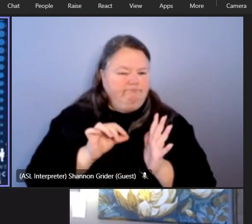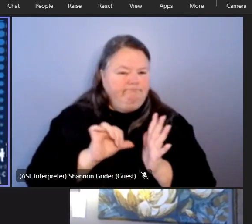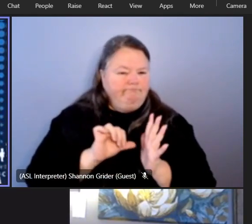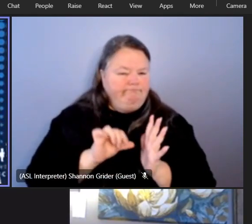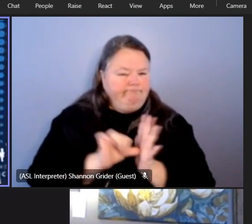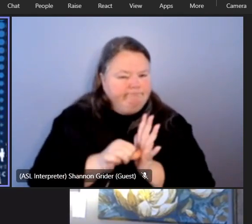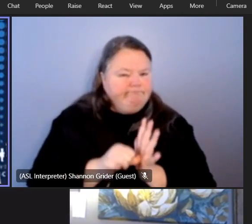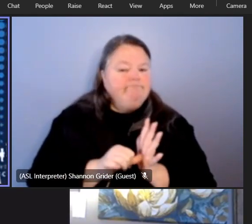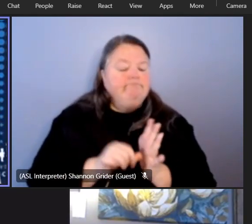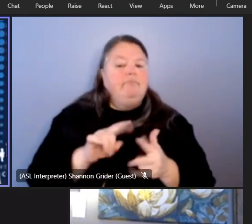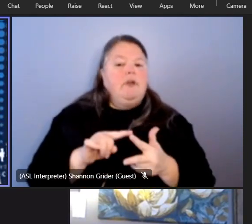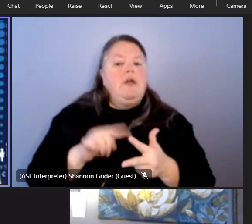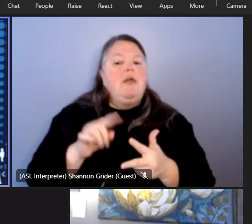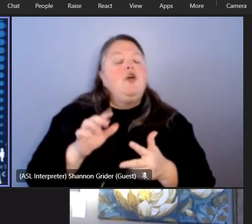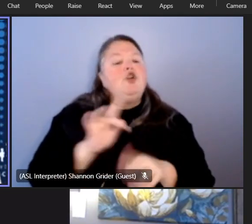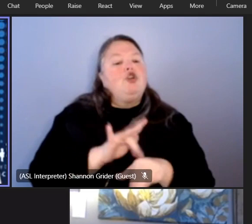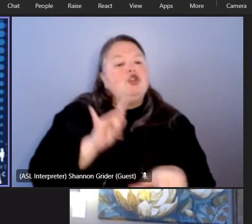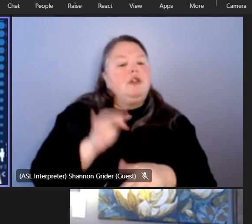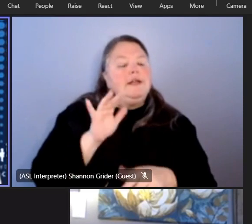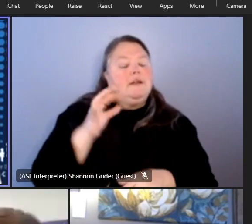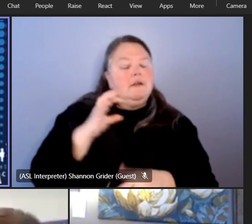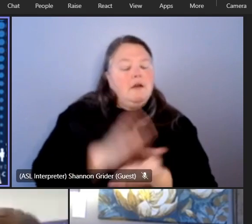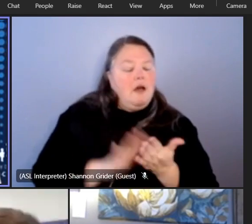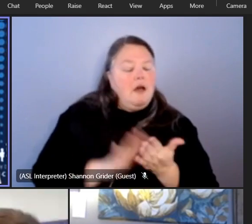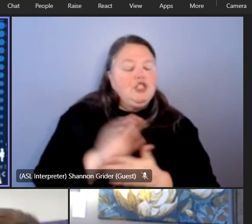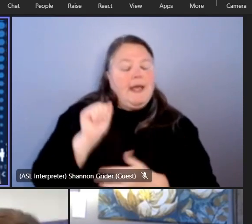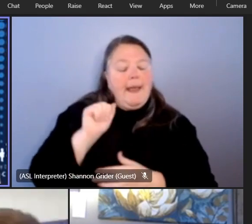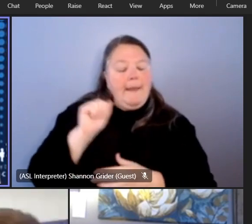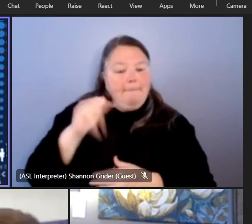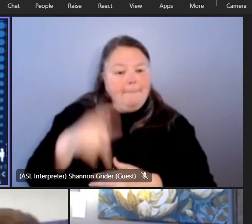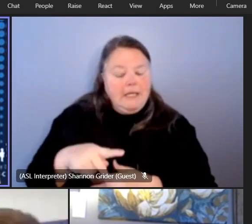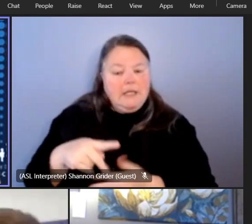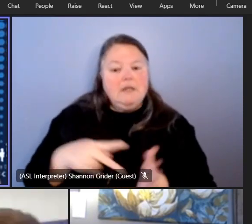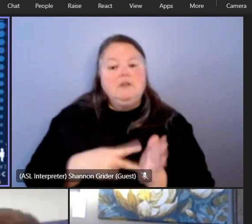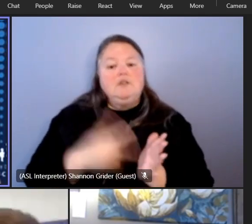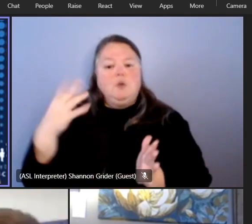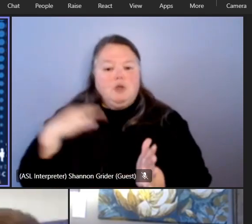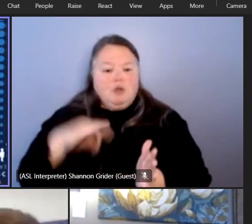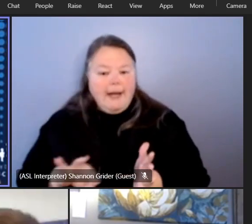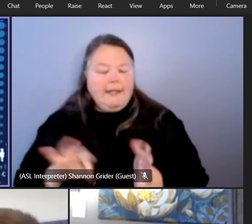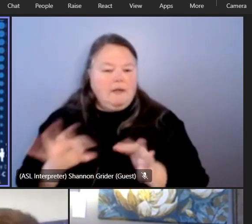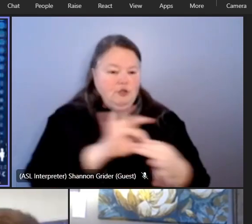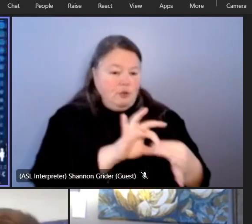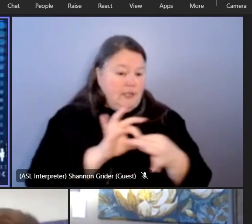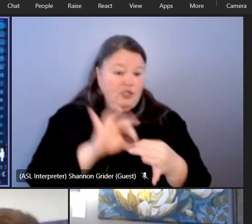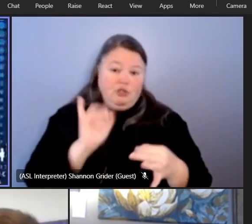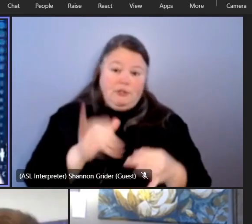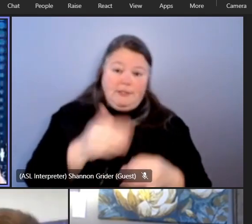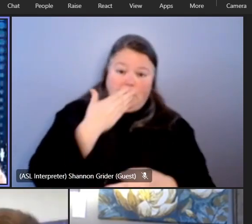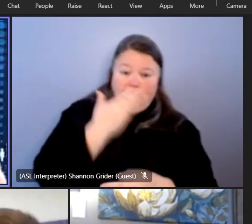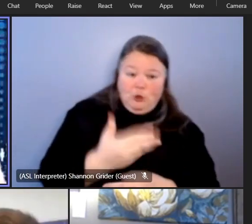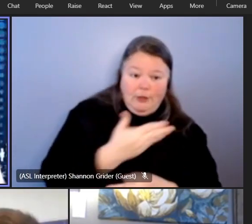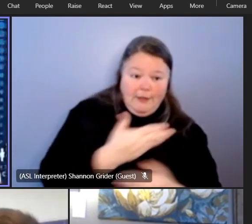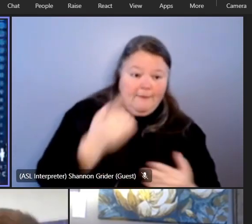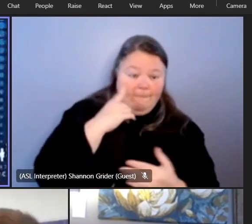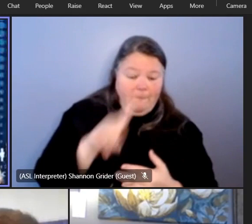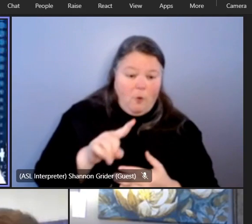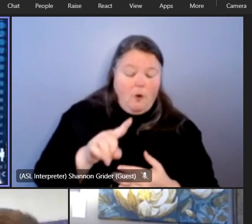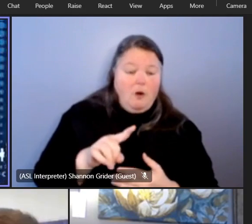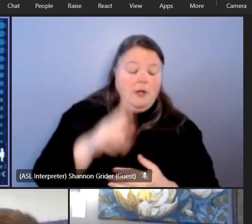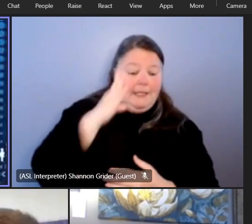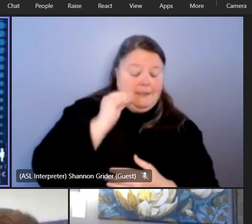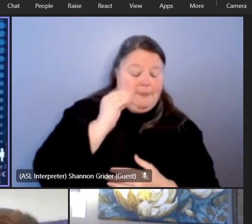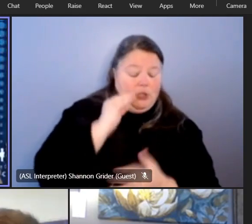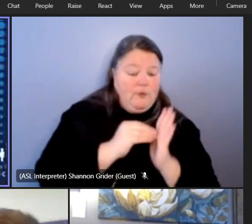concept of uh early college dual credit ap what's the association with that is that a good thing for the both the experience of